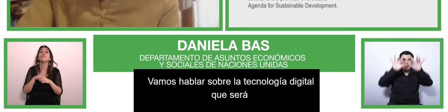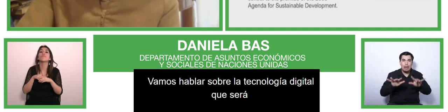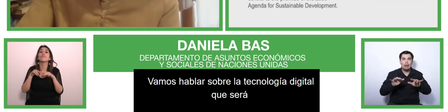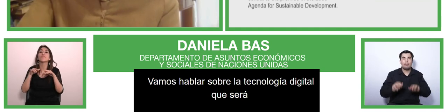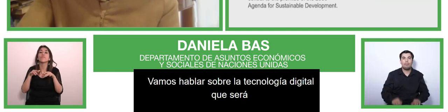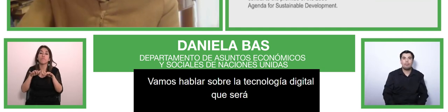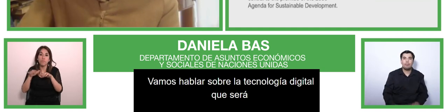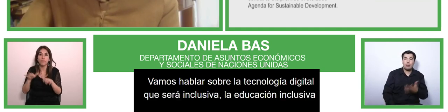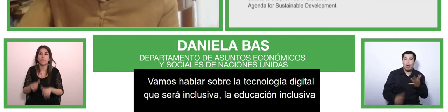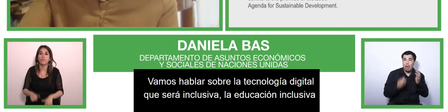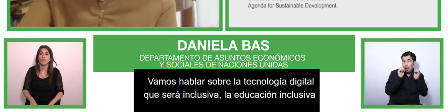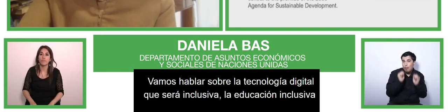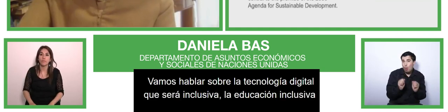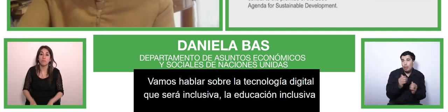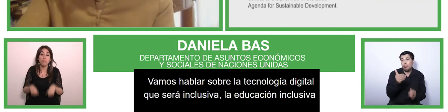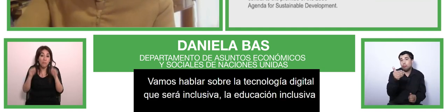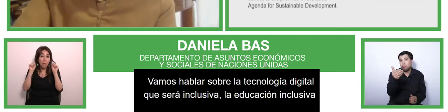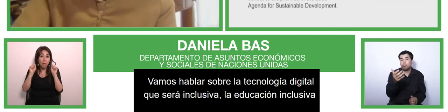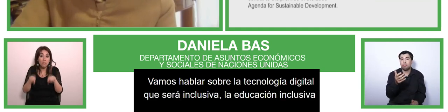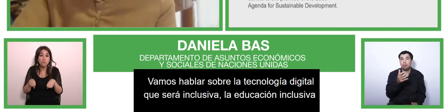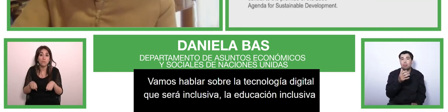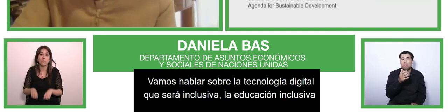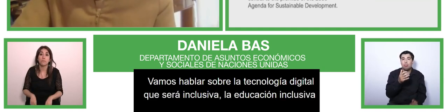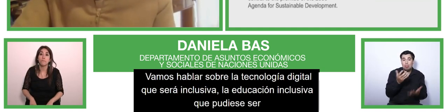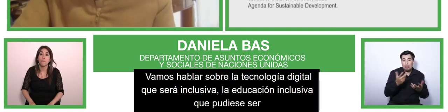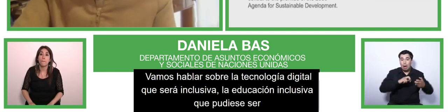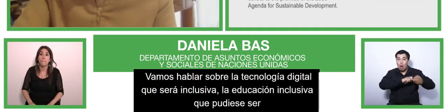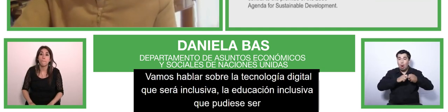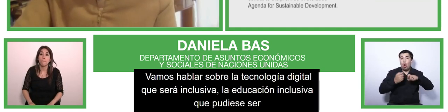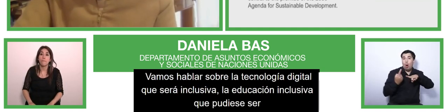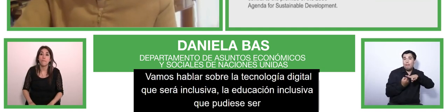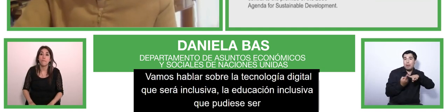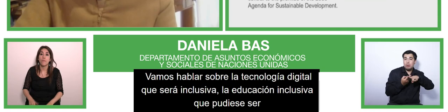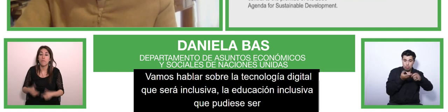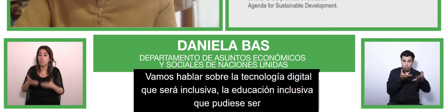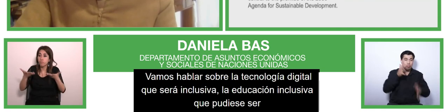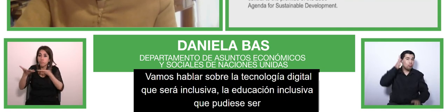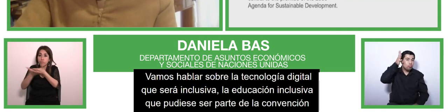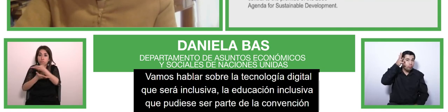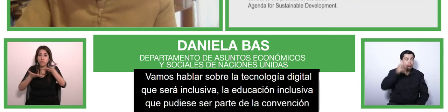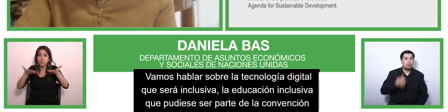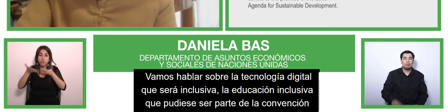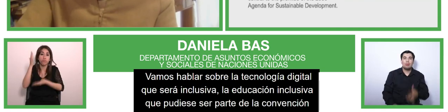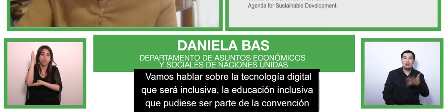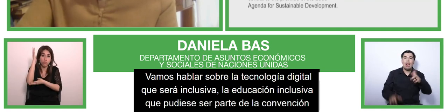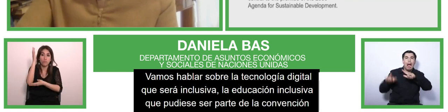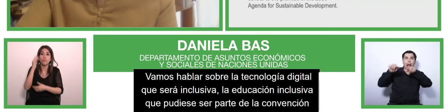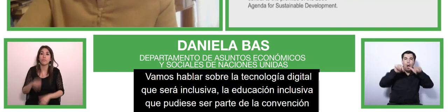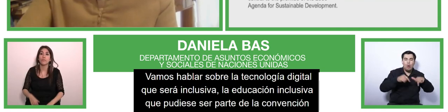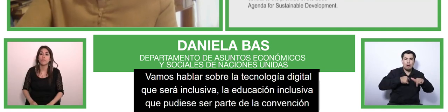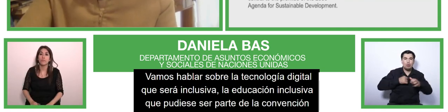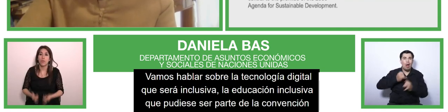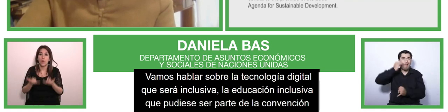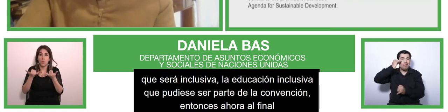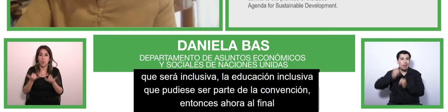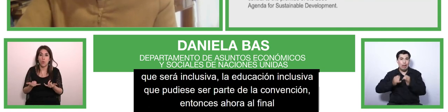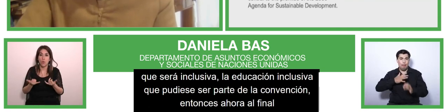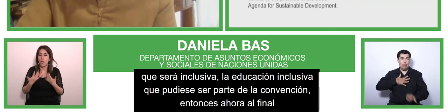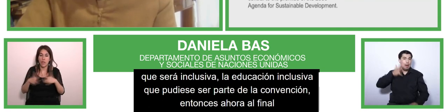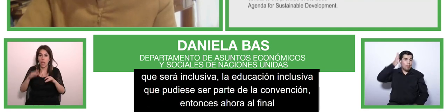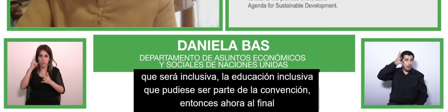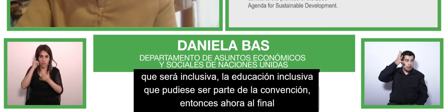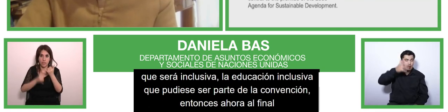the conversation now and at the end of my sharing some thoughts on so you i was given quite a bit of time